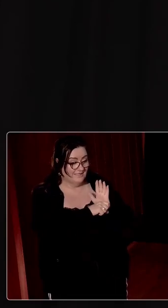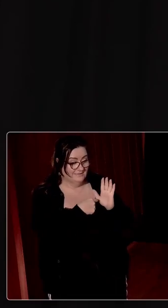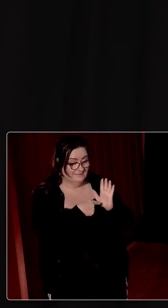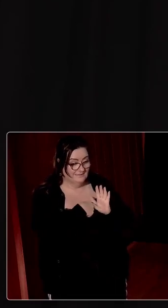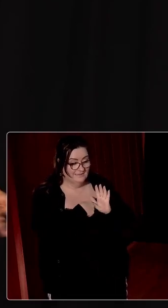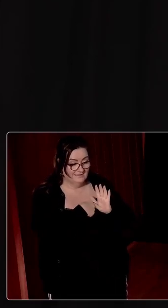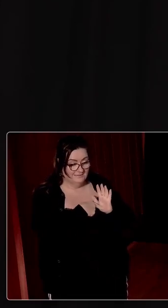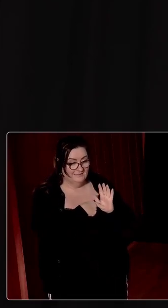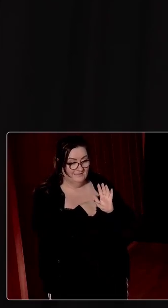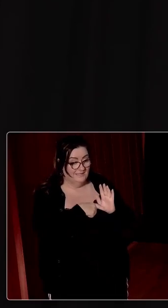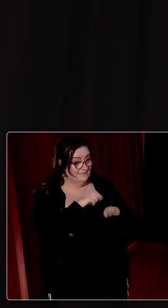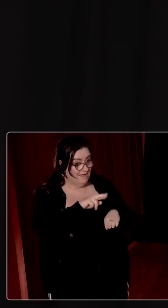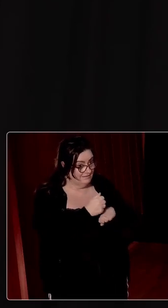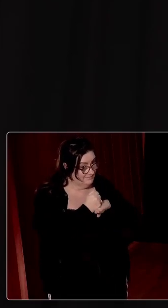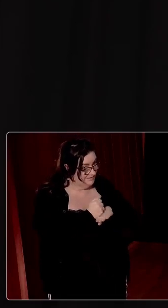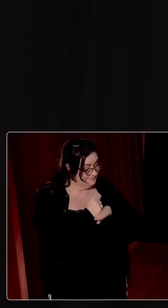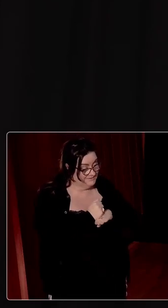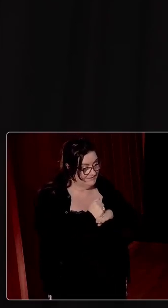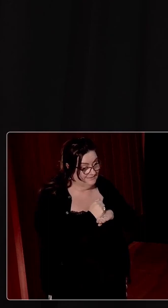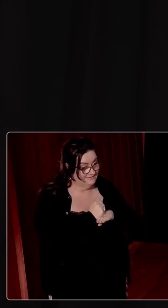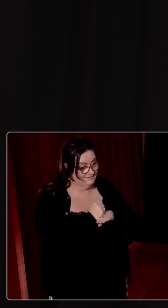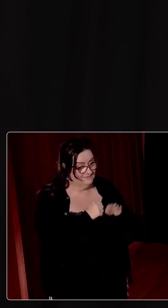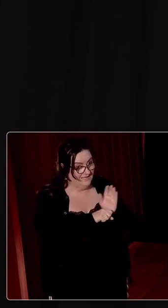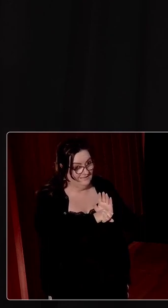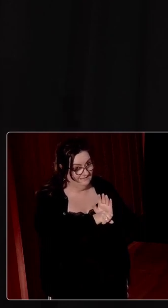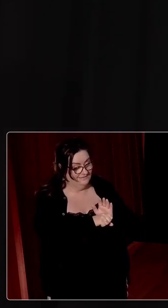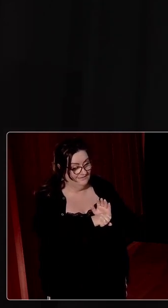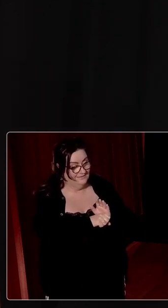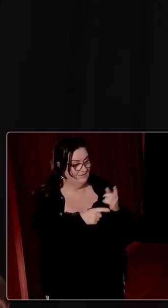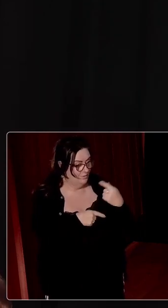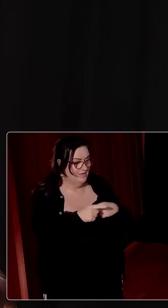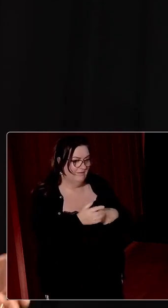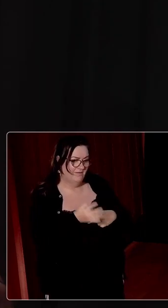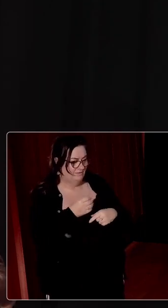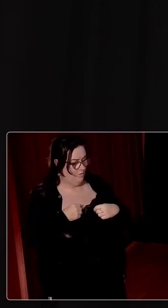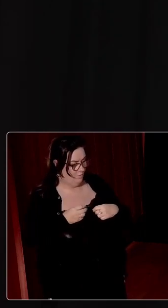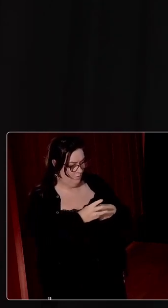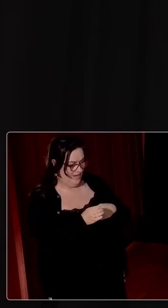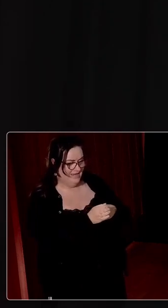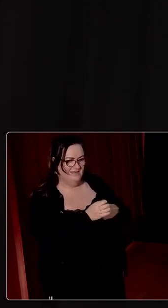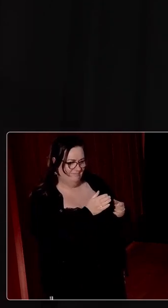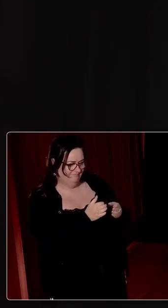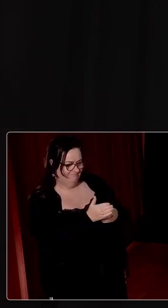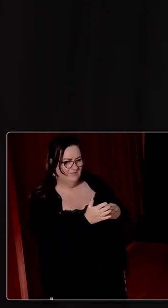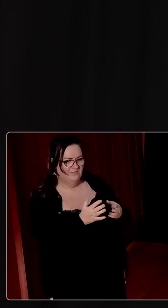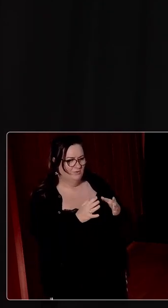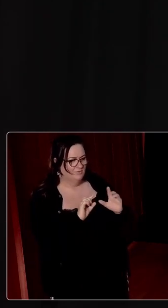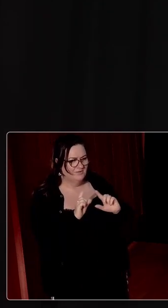is not a minimalist state. So we have found our own way to a combination of...